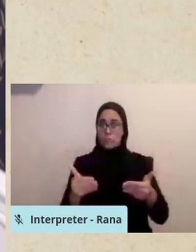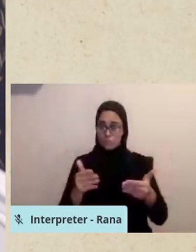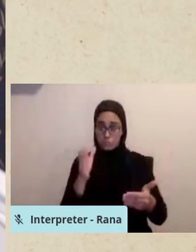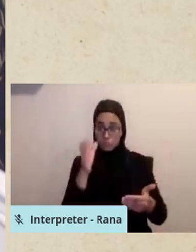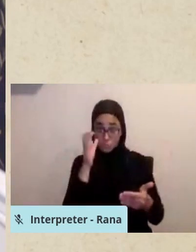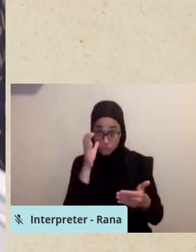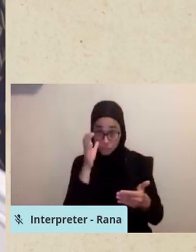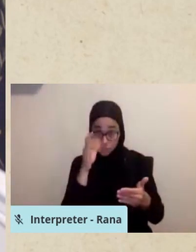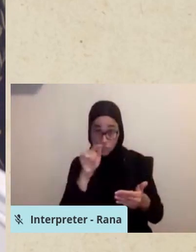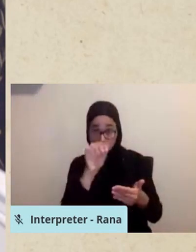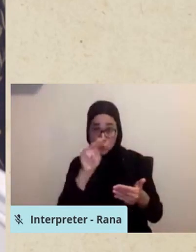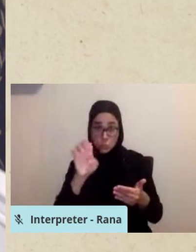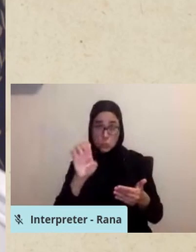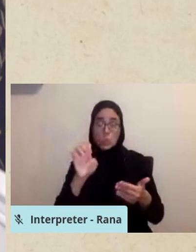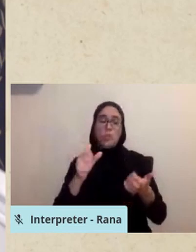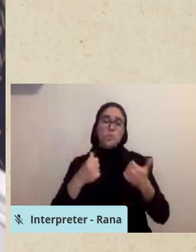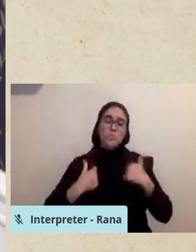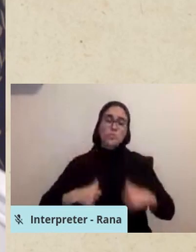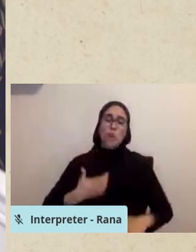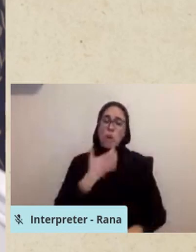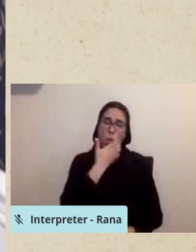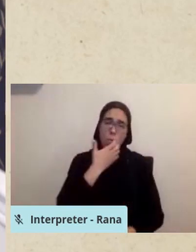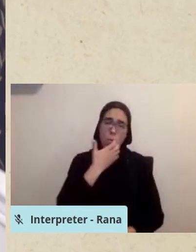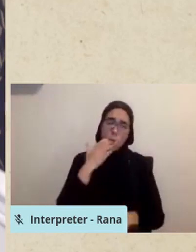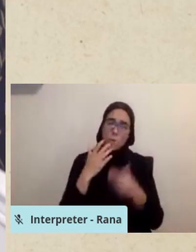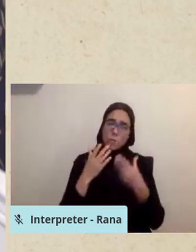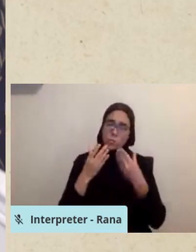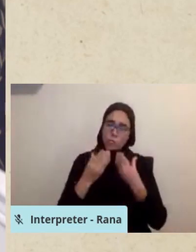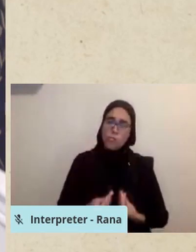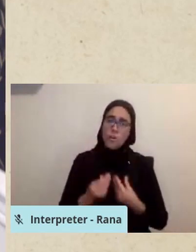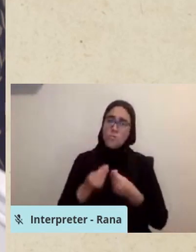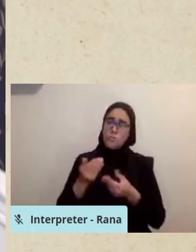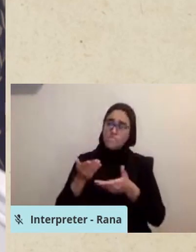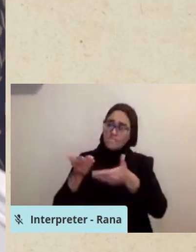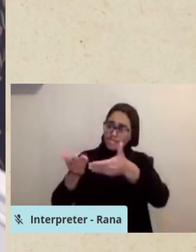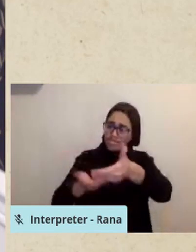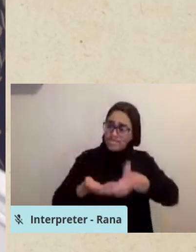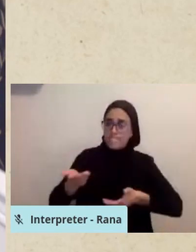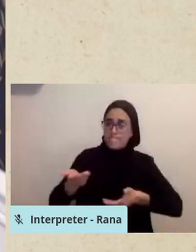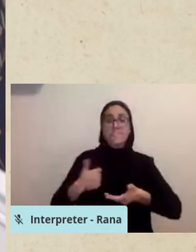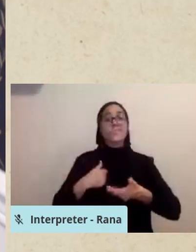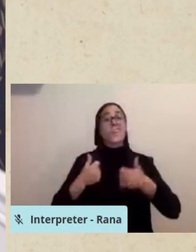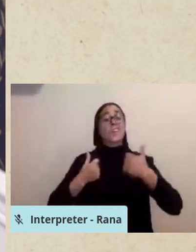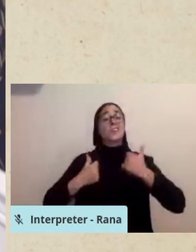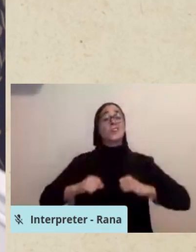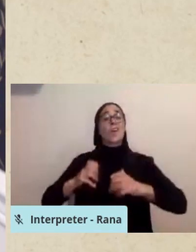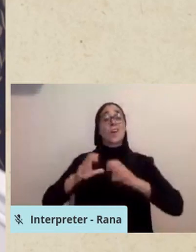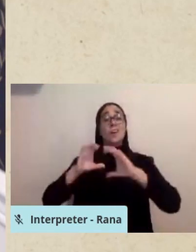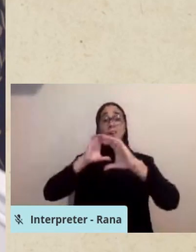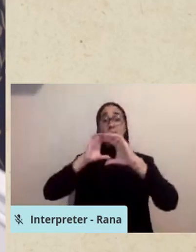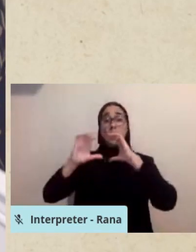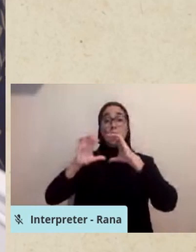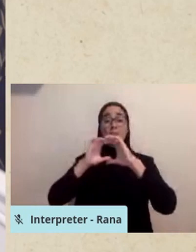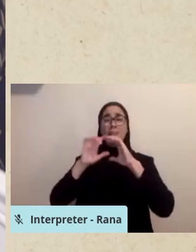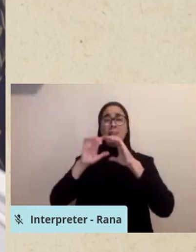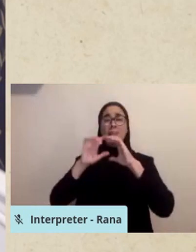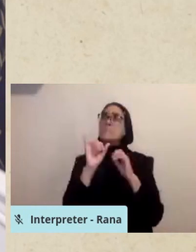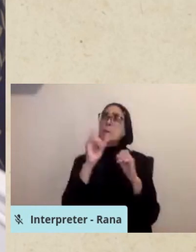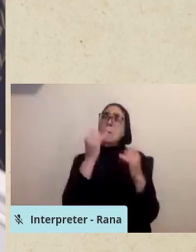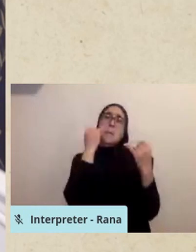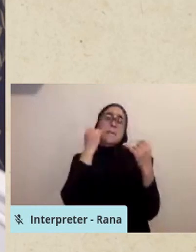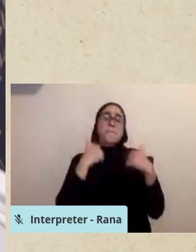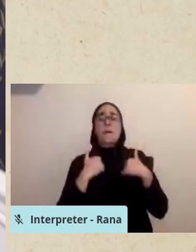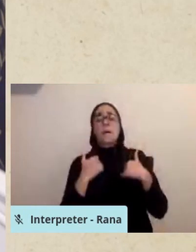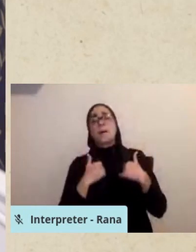It aims to be warm and gentle. It's inviting. I try to communicate as I would in an email to a